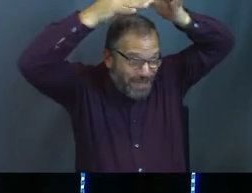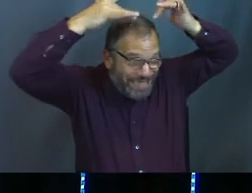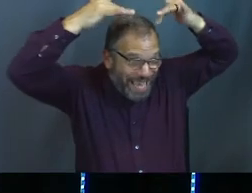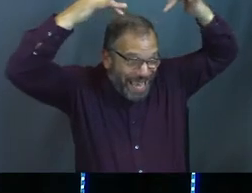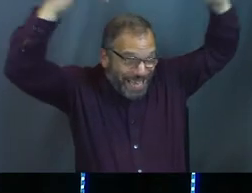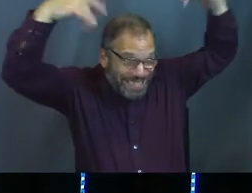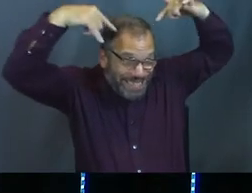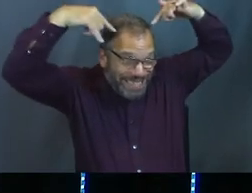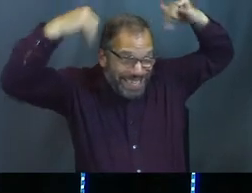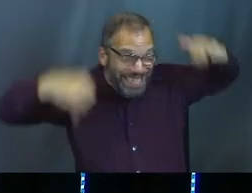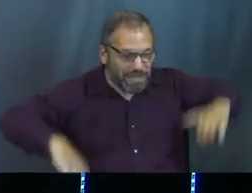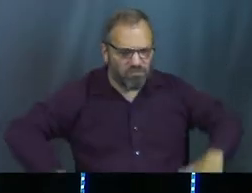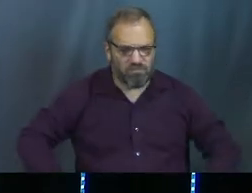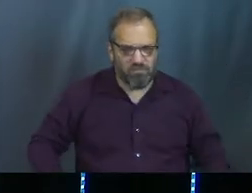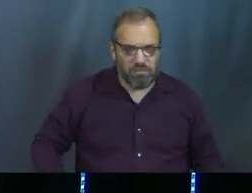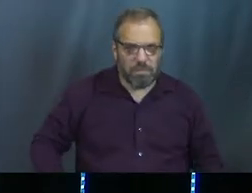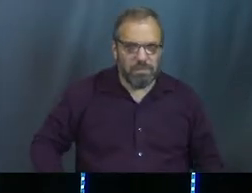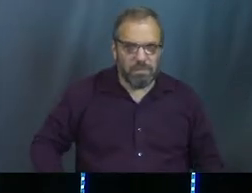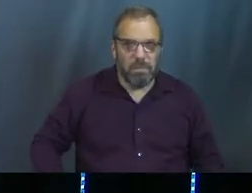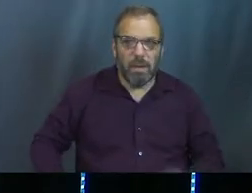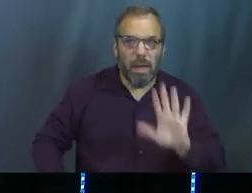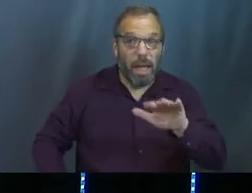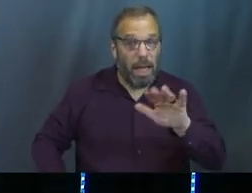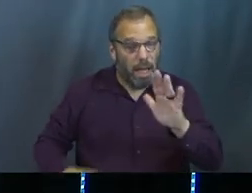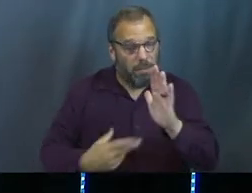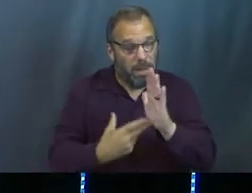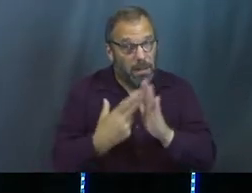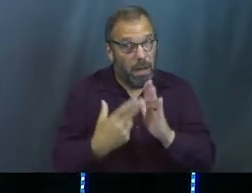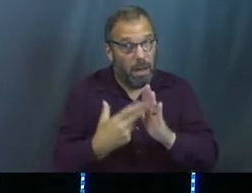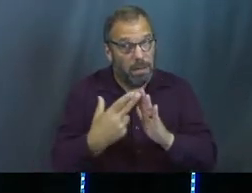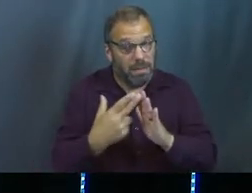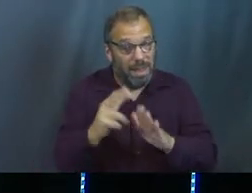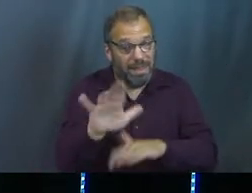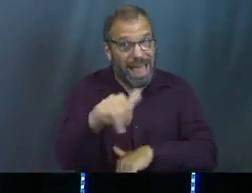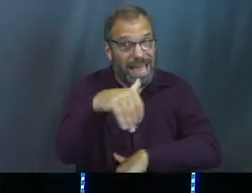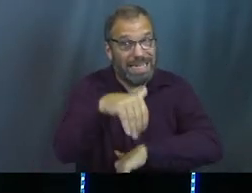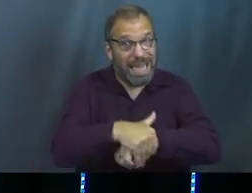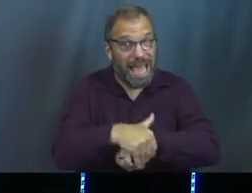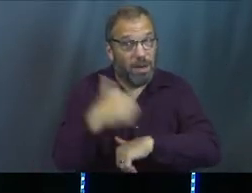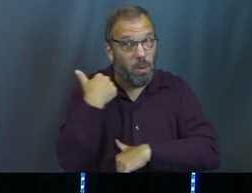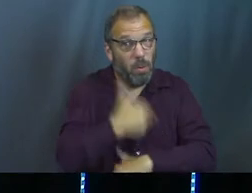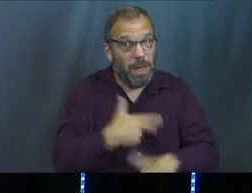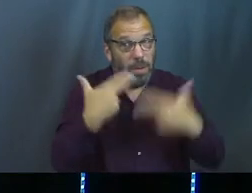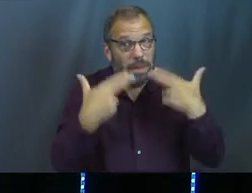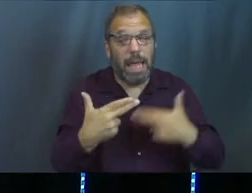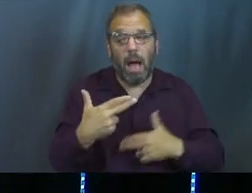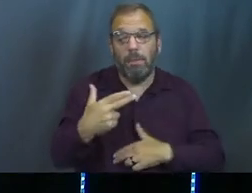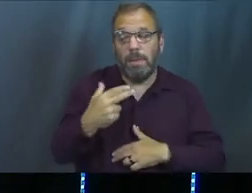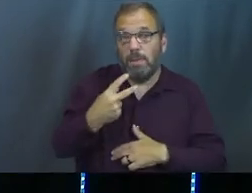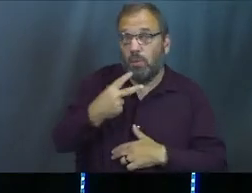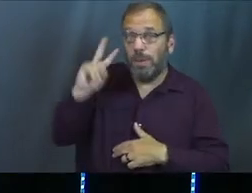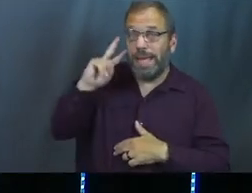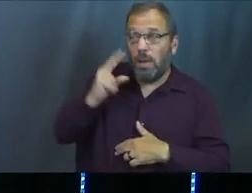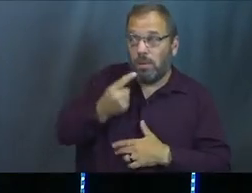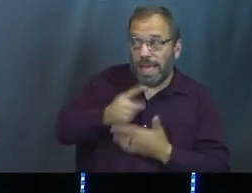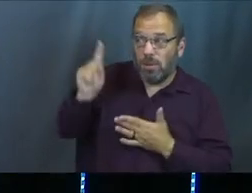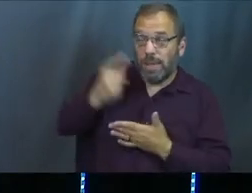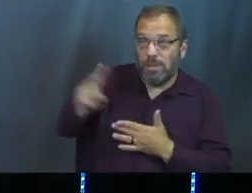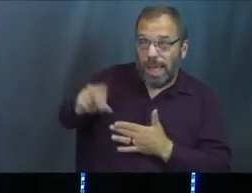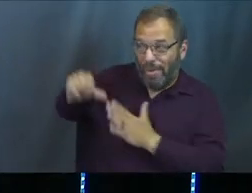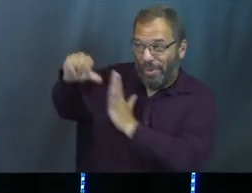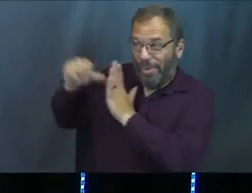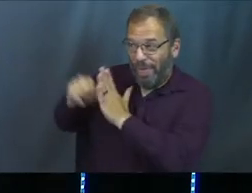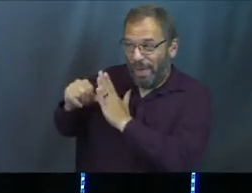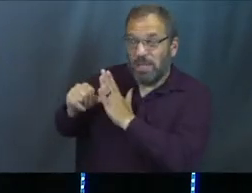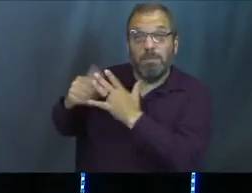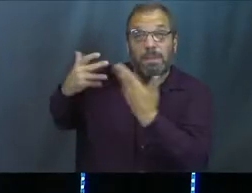so really, I'll tell you guys, I'm being honest. That night, we were innocent. Other nights, maybe we did things we shouldn't have, but the